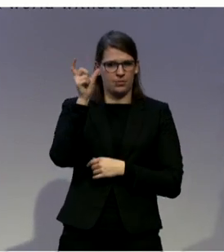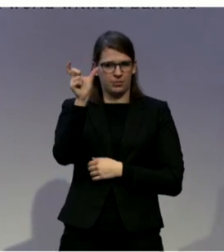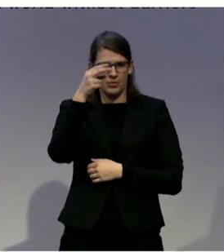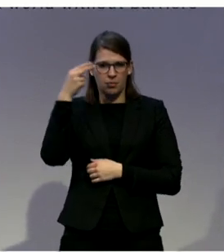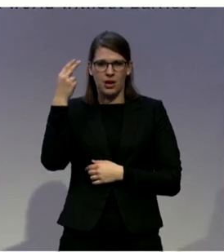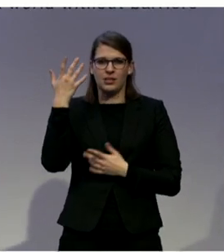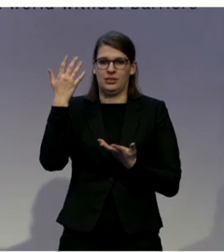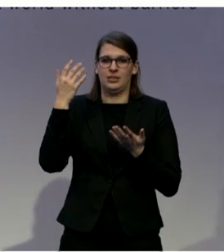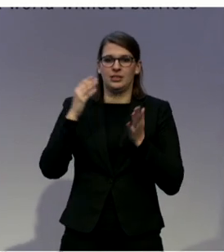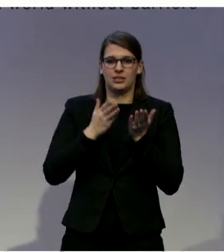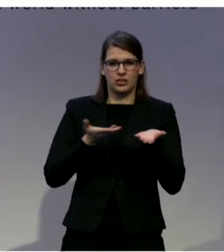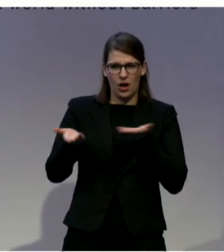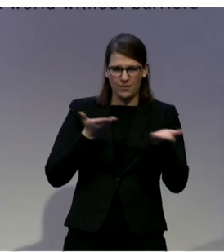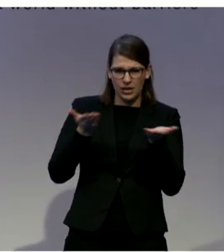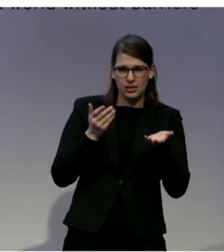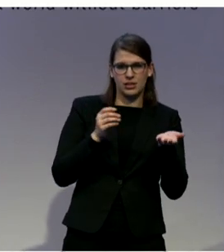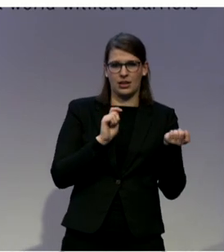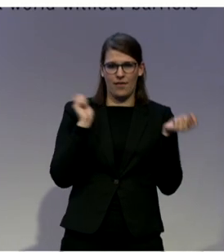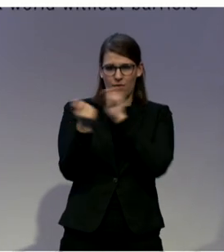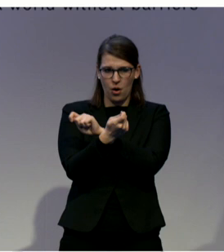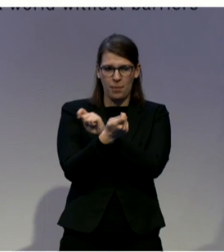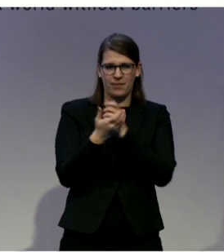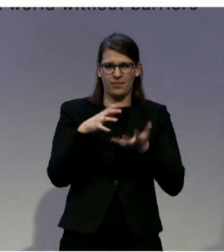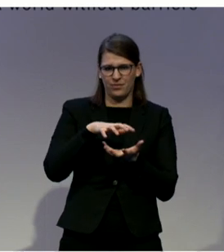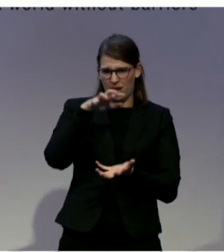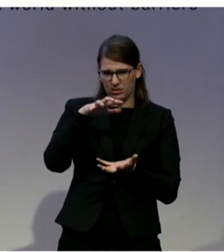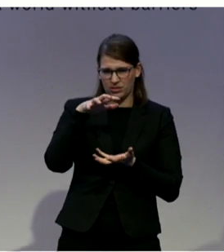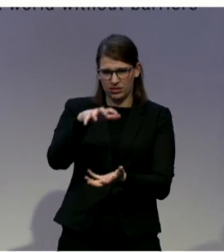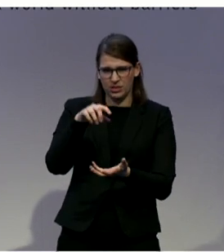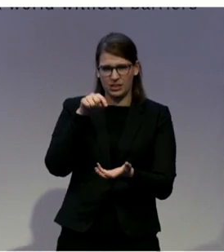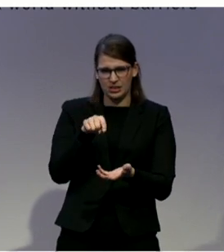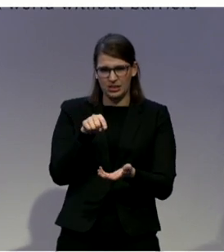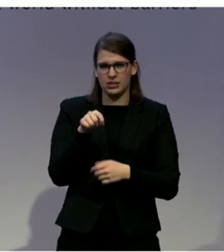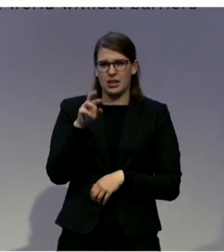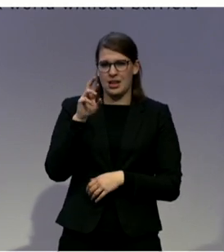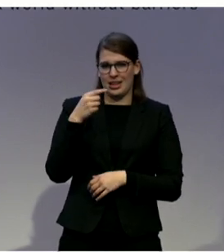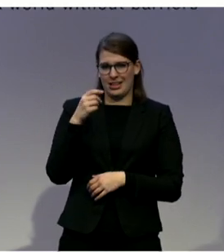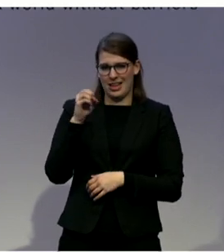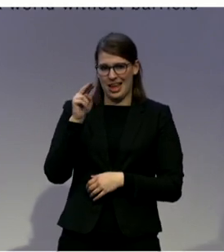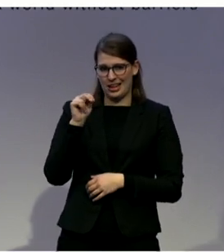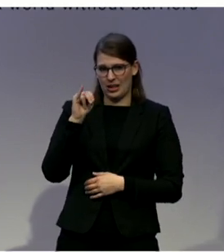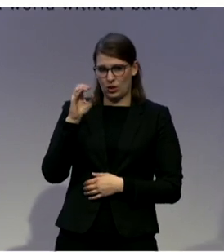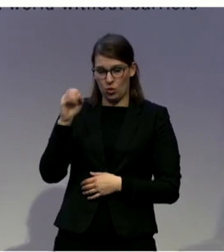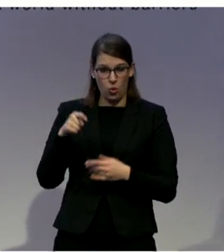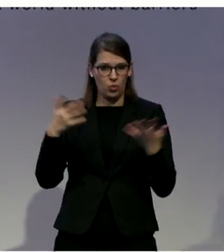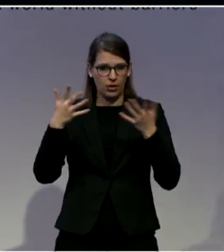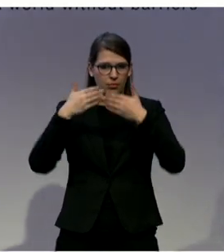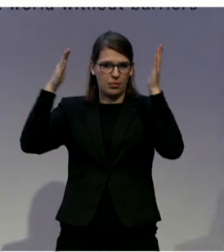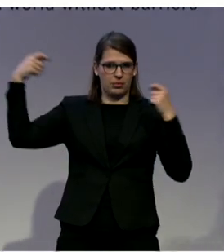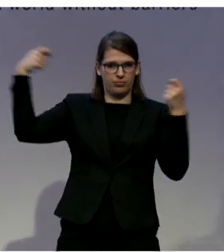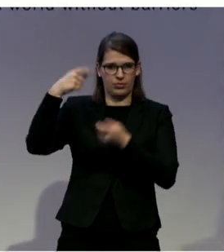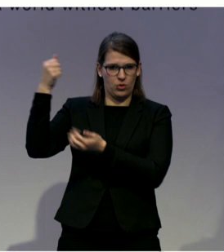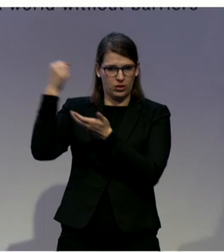funding, philanthropic funding, and Genio in the Republic of Ireland. So, Genio started off about 10 years ago in